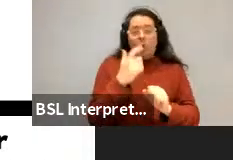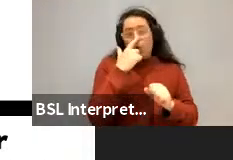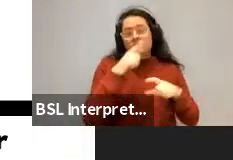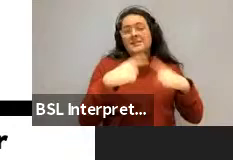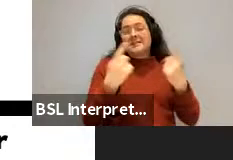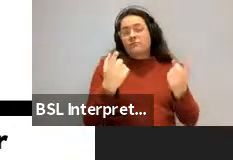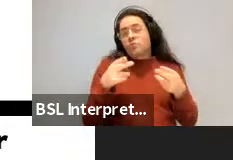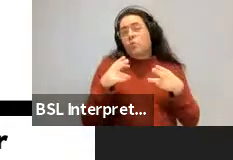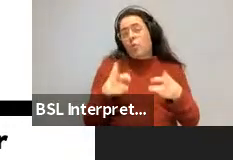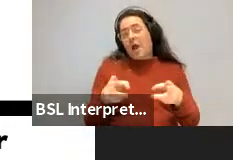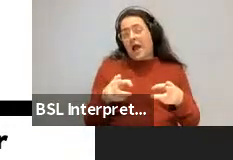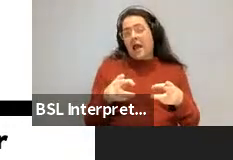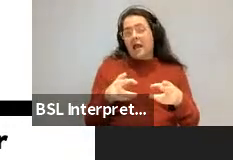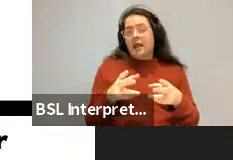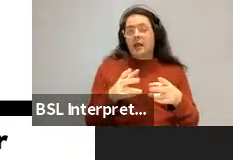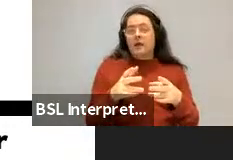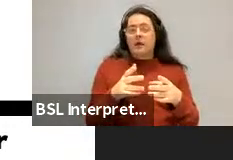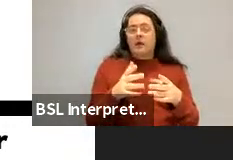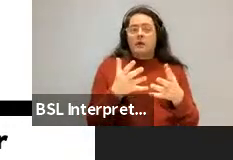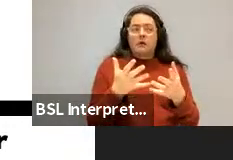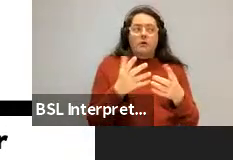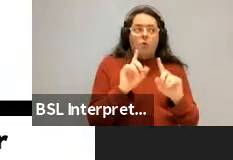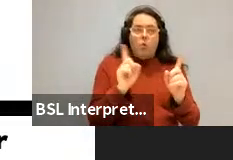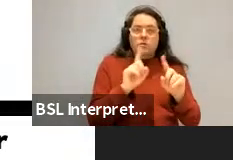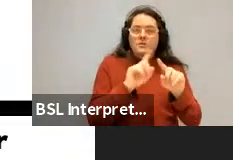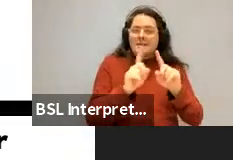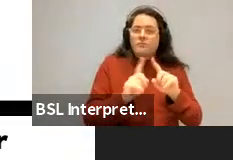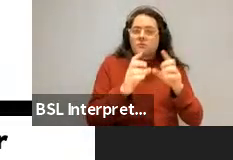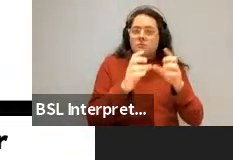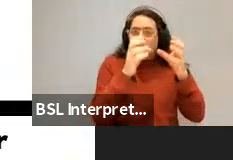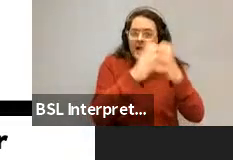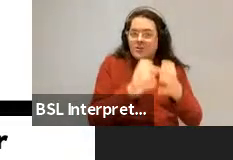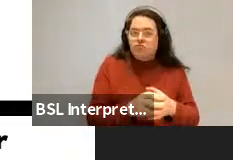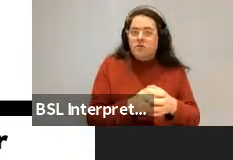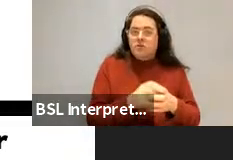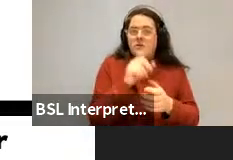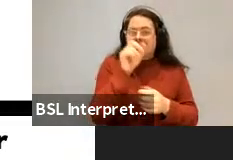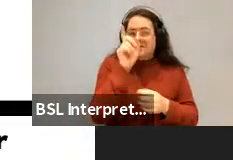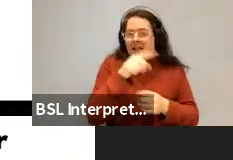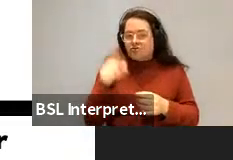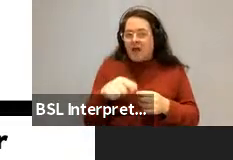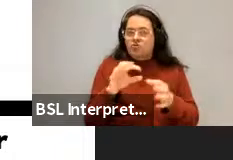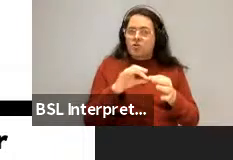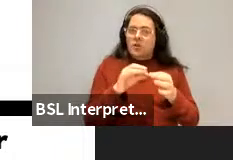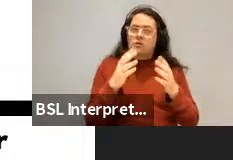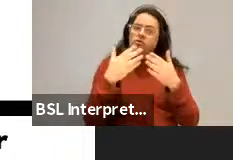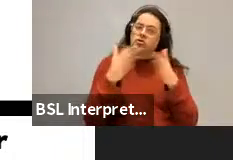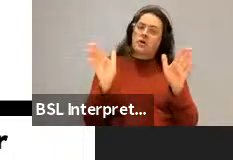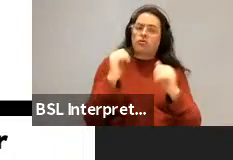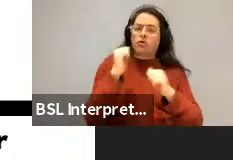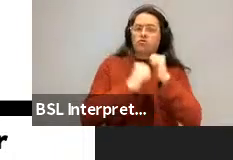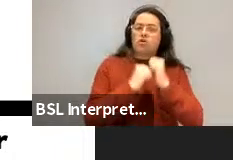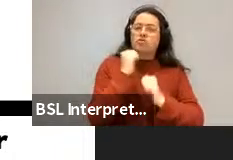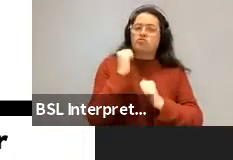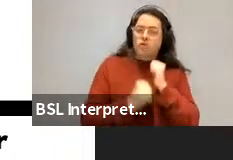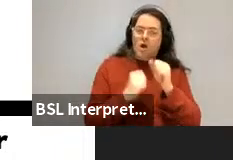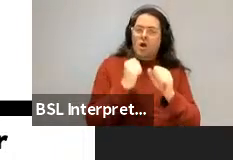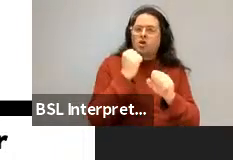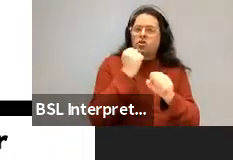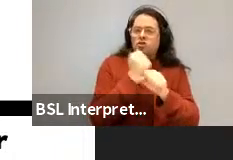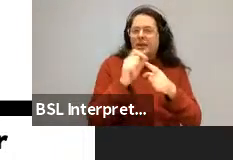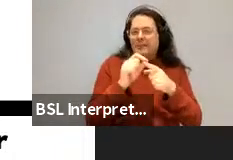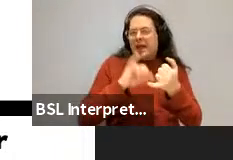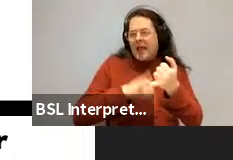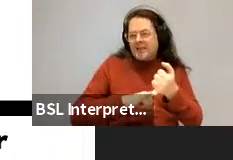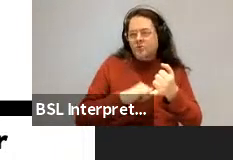relationship between positions as in slash category notation or mechanism within generalized free structure grammar, GPSG or head driven phrase structure